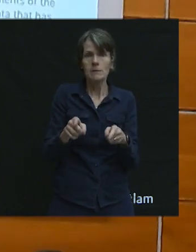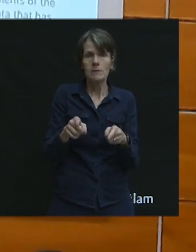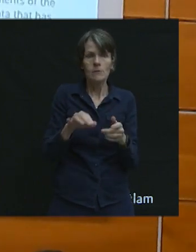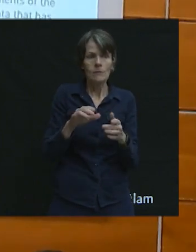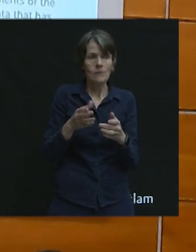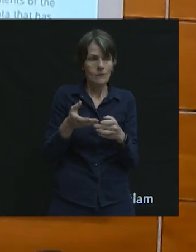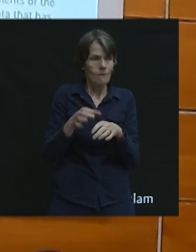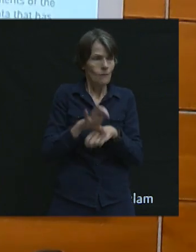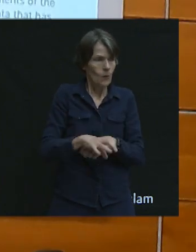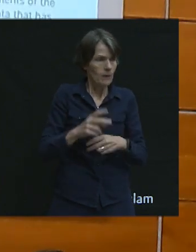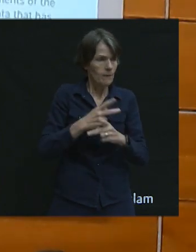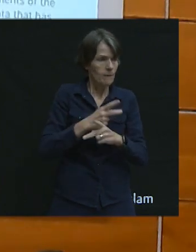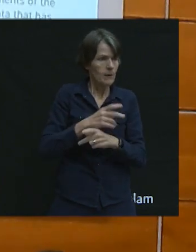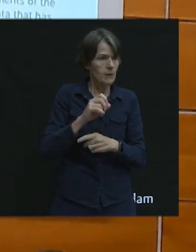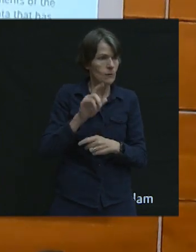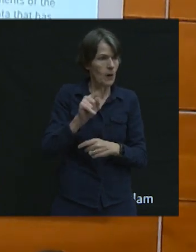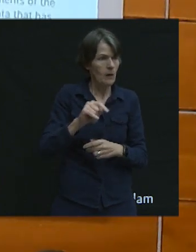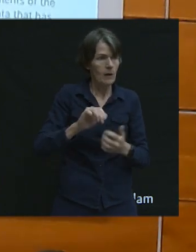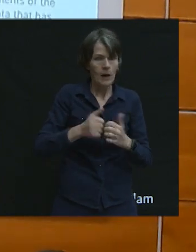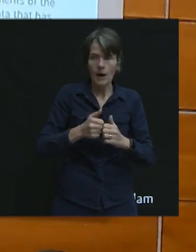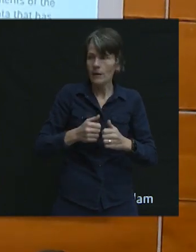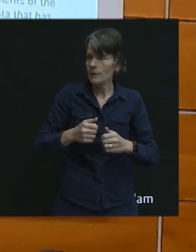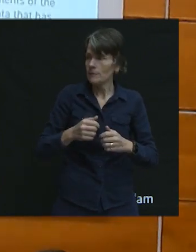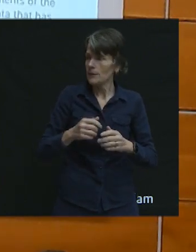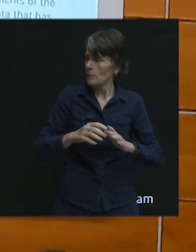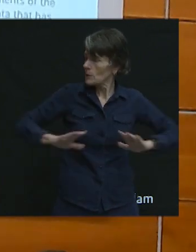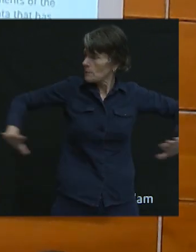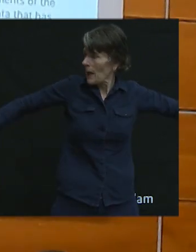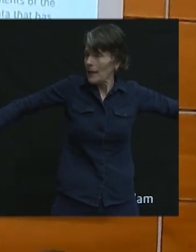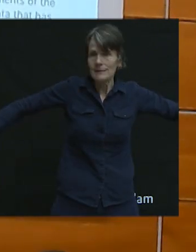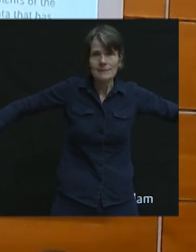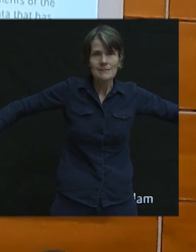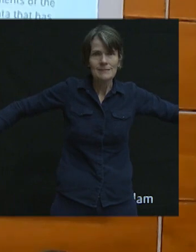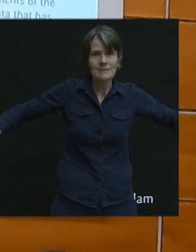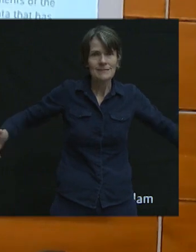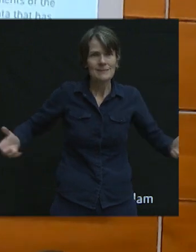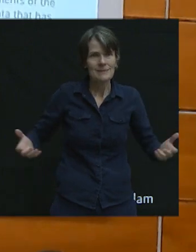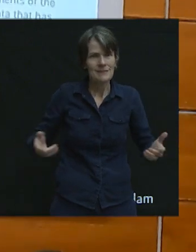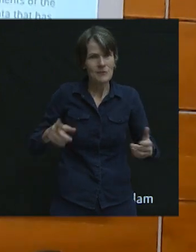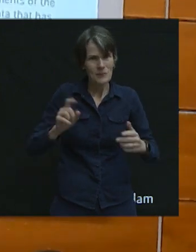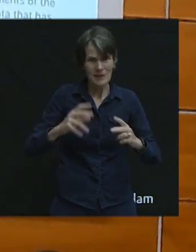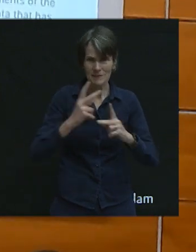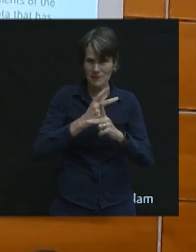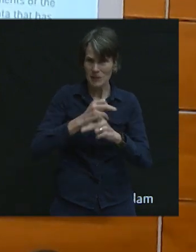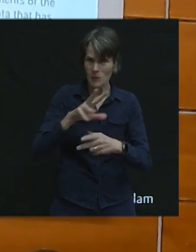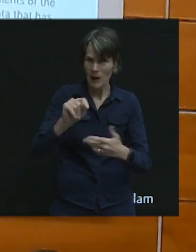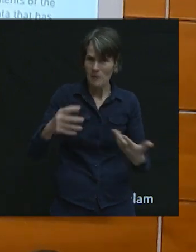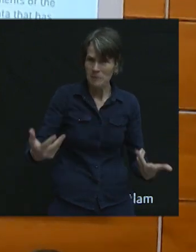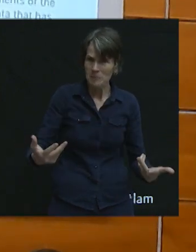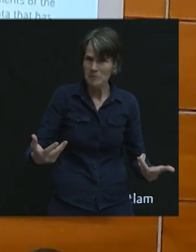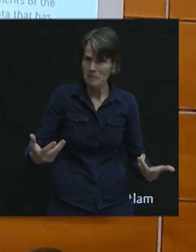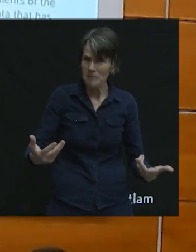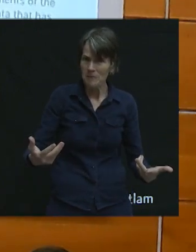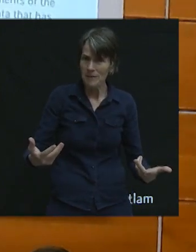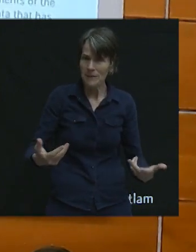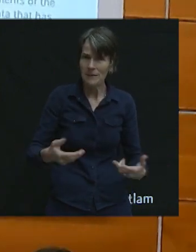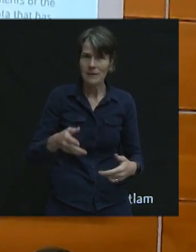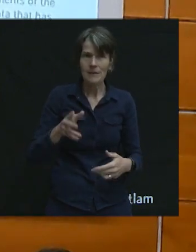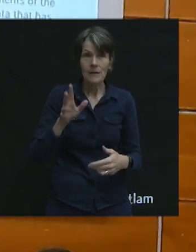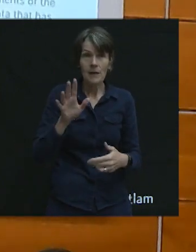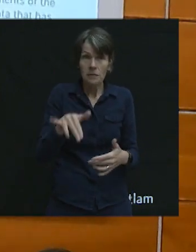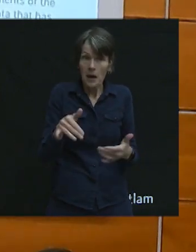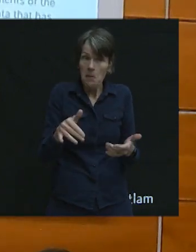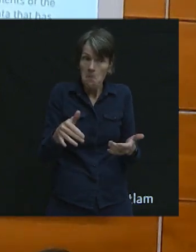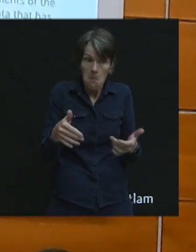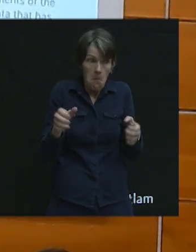how to give each other more space, like pedestrians, so we could line up. And that was possible.